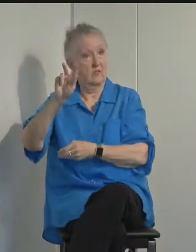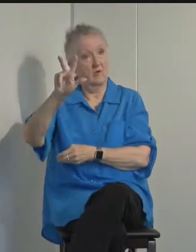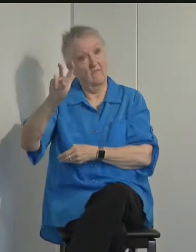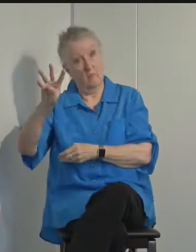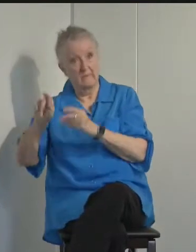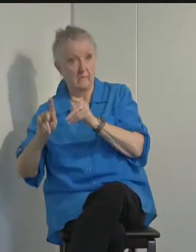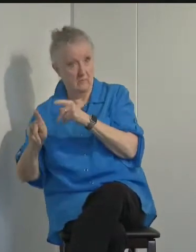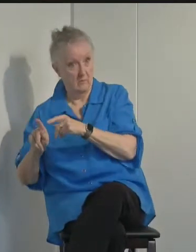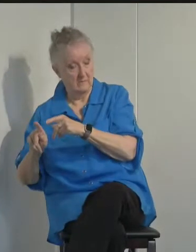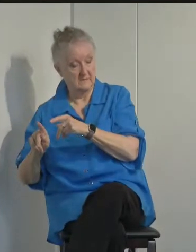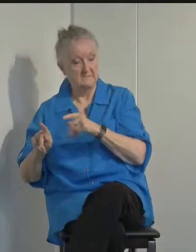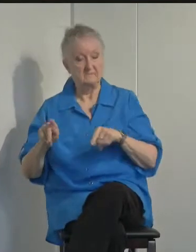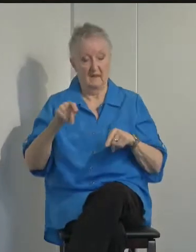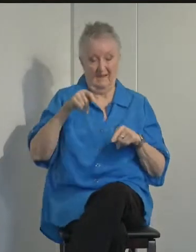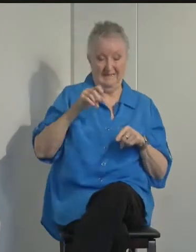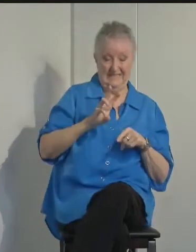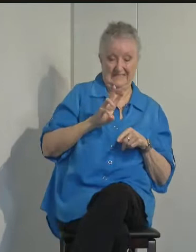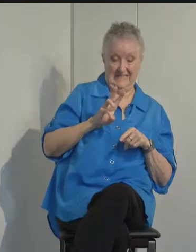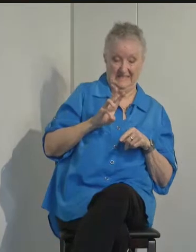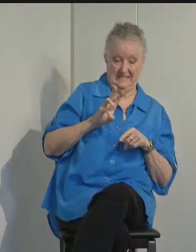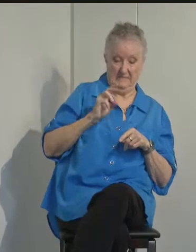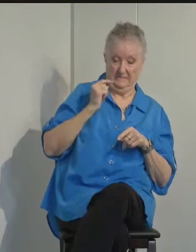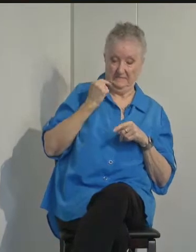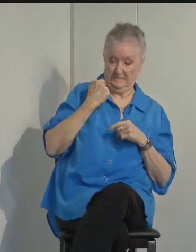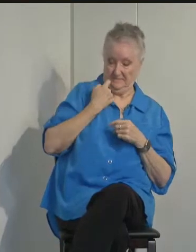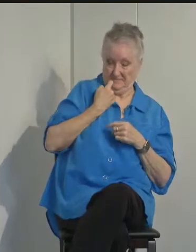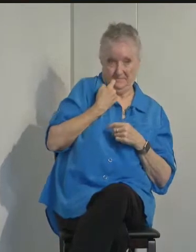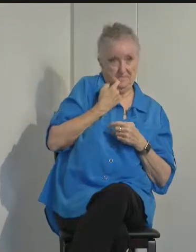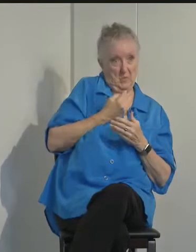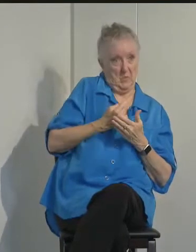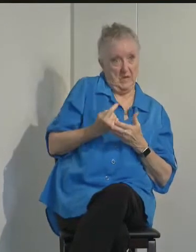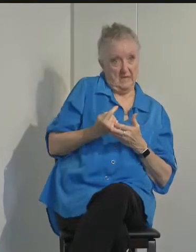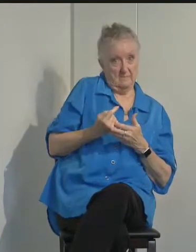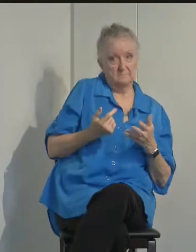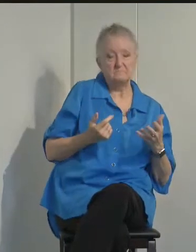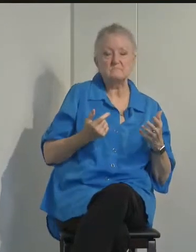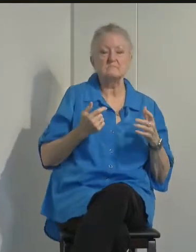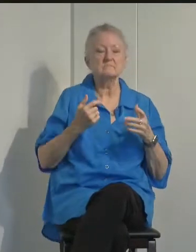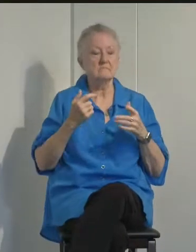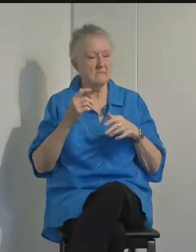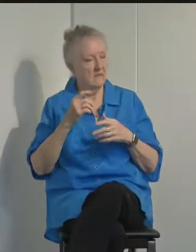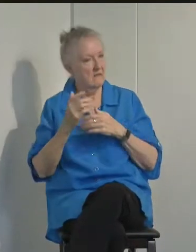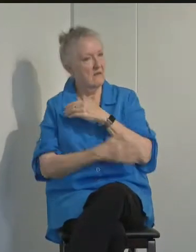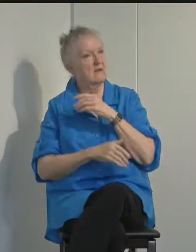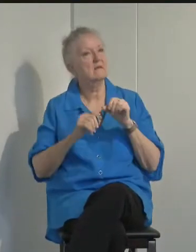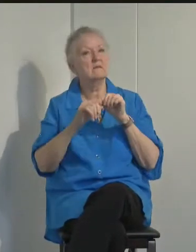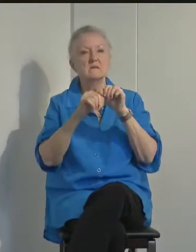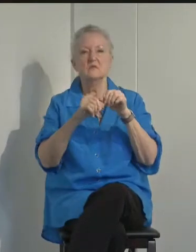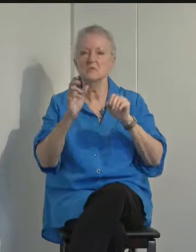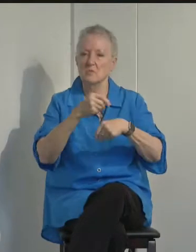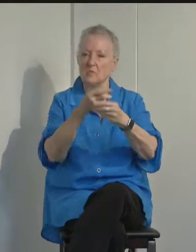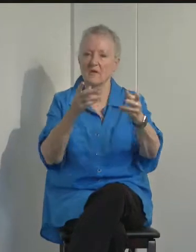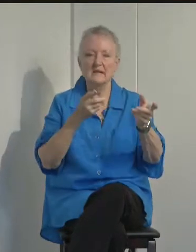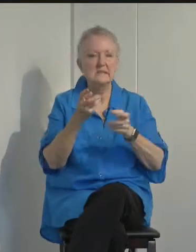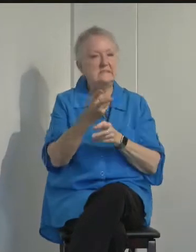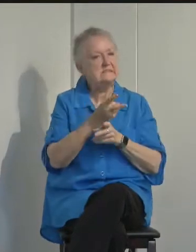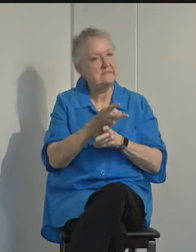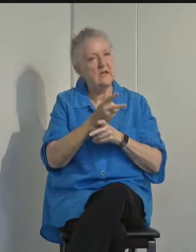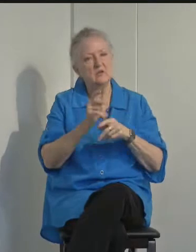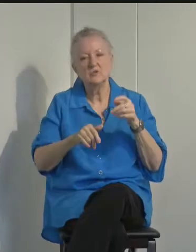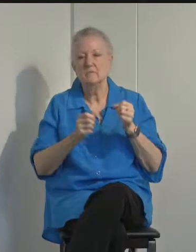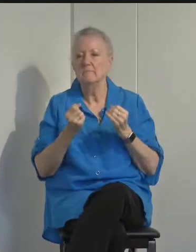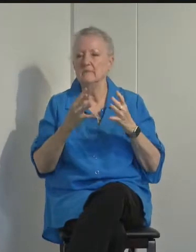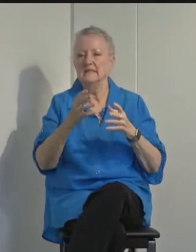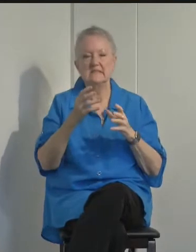six of those placements taking place in the past week alone. The County continues to provide care to dozens of people at a time through the Project